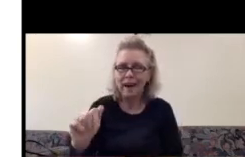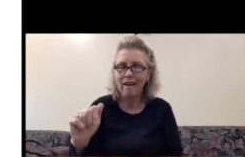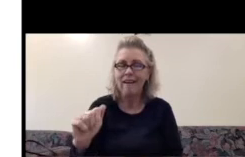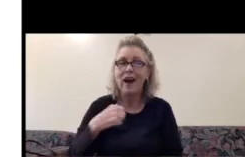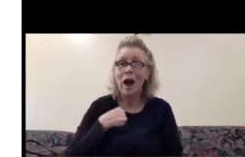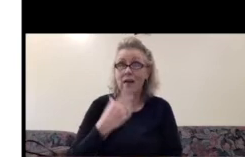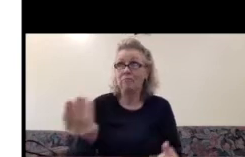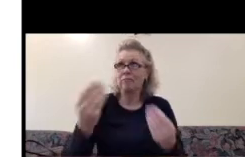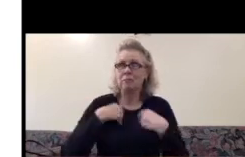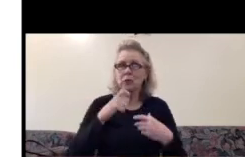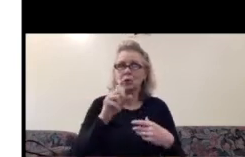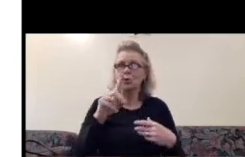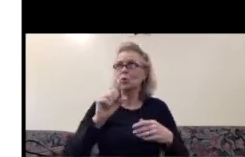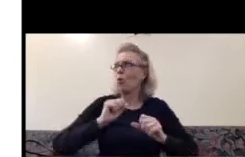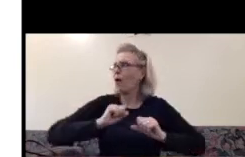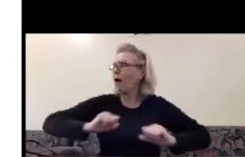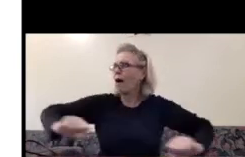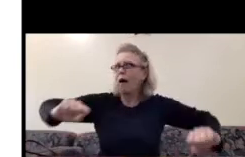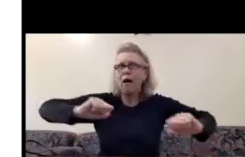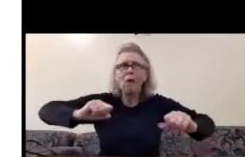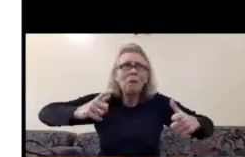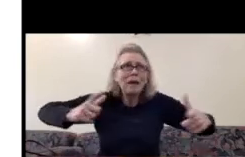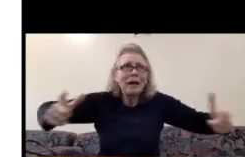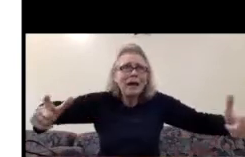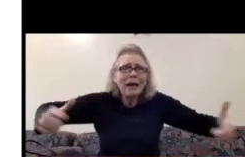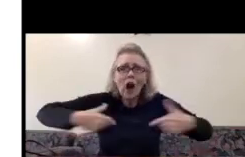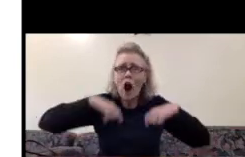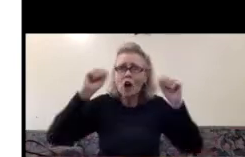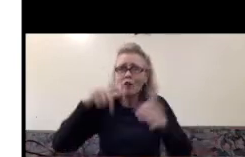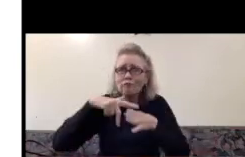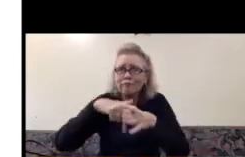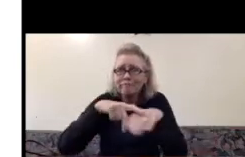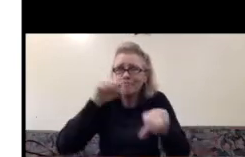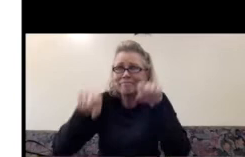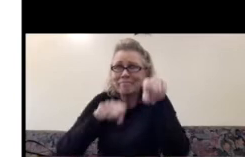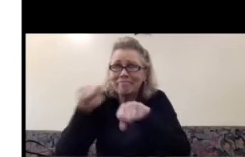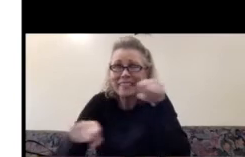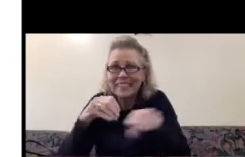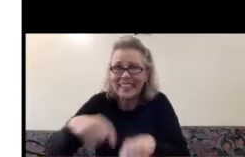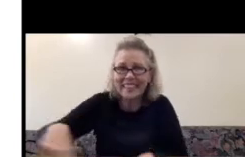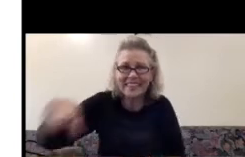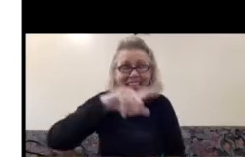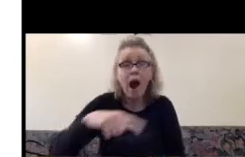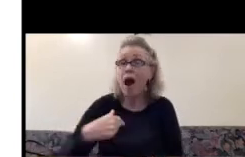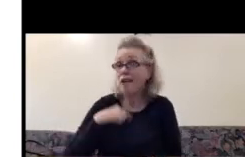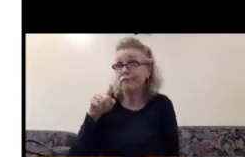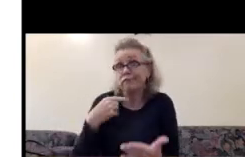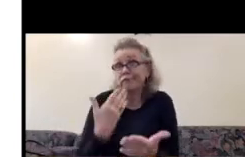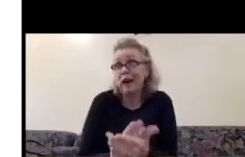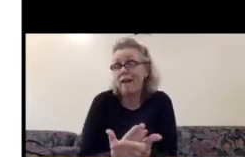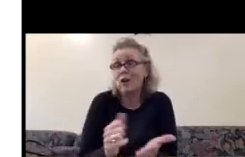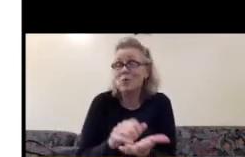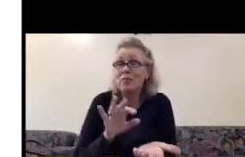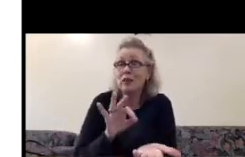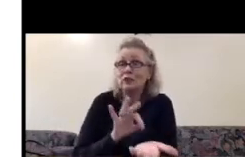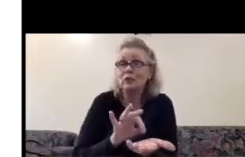so big that I was able to ride a bike inside my studio. I arrived with a sewing machine and some ideas